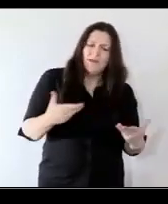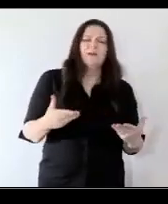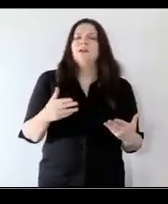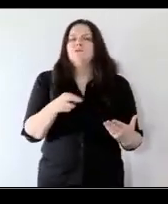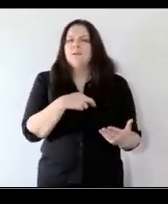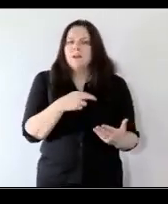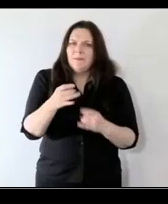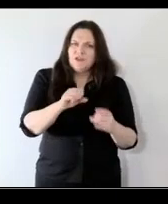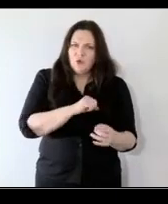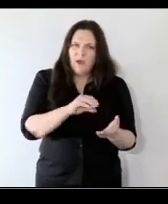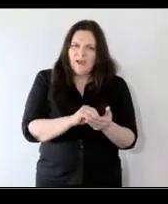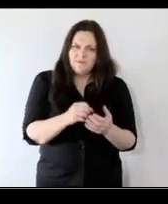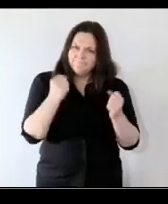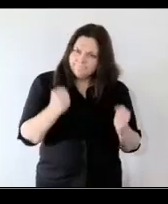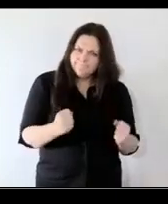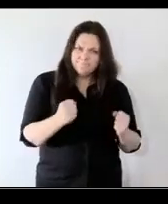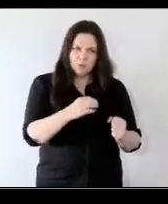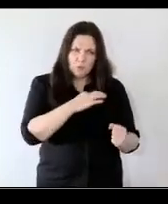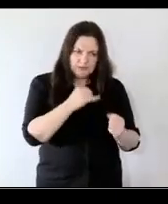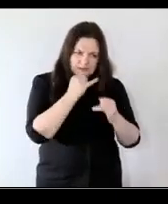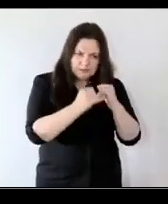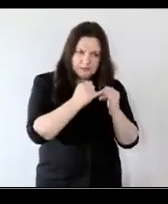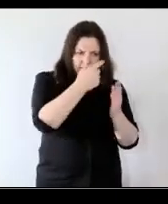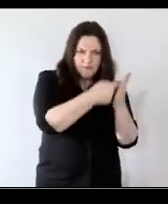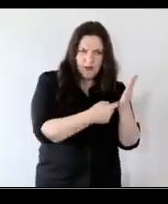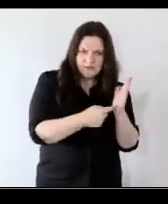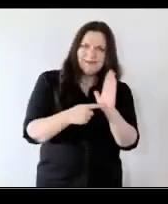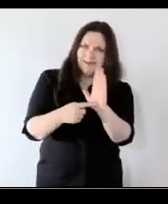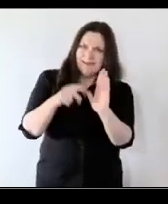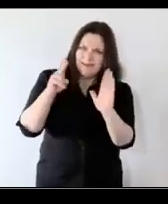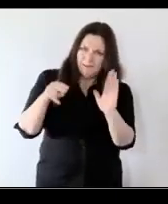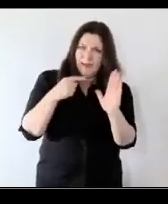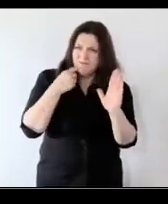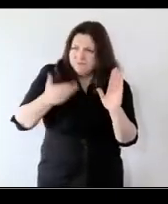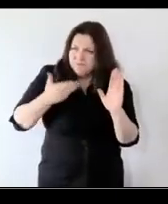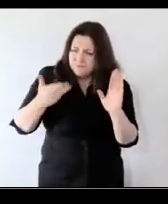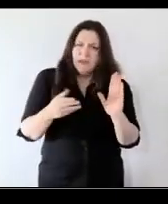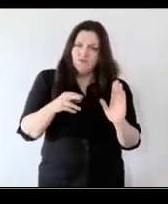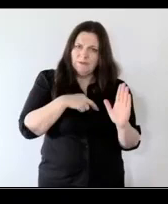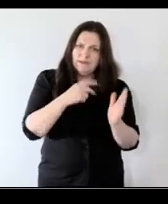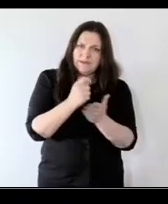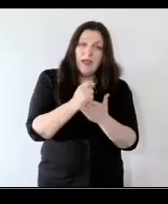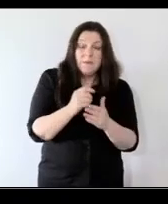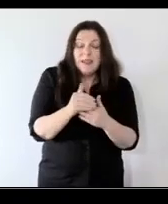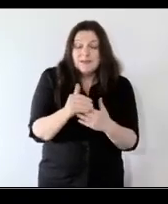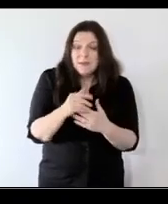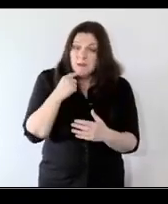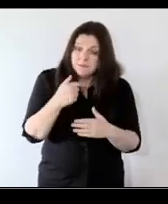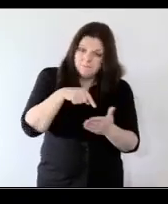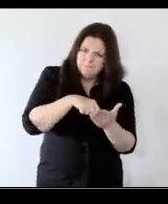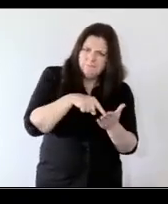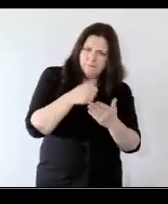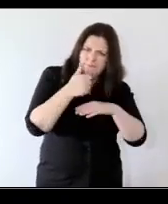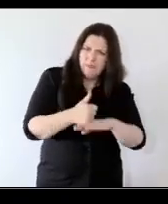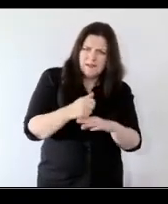that you know you have good informed policy that can be iterative that can react in real time but but having that baseline